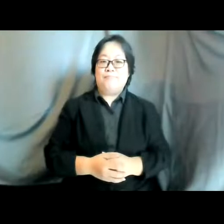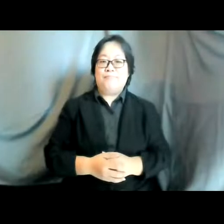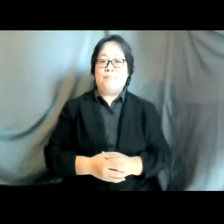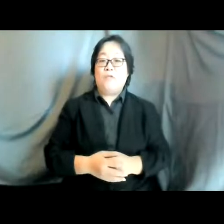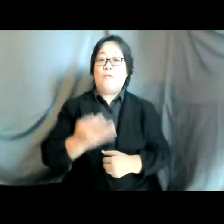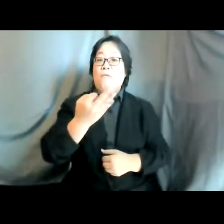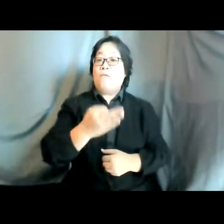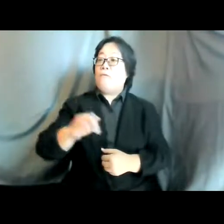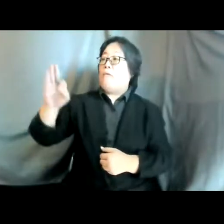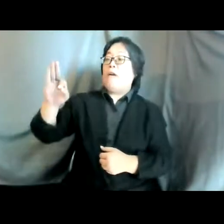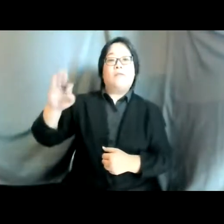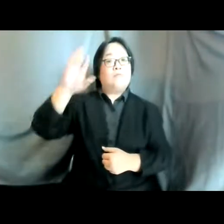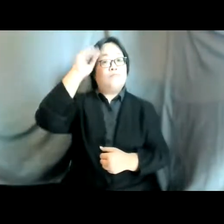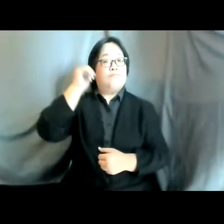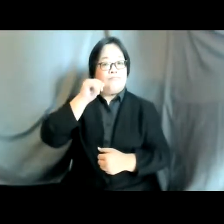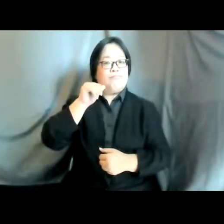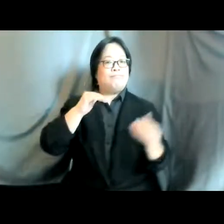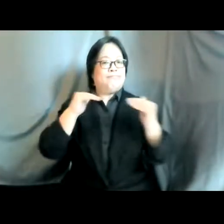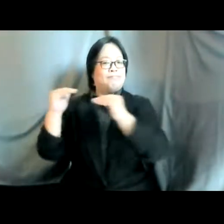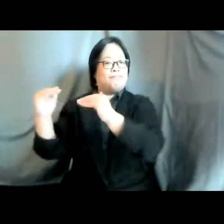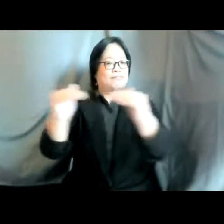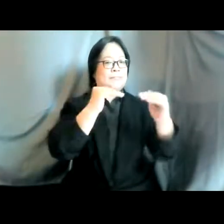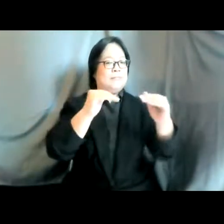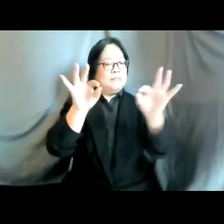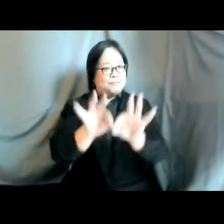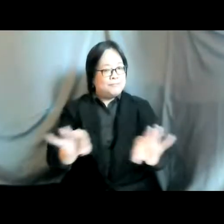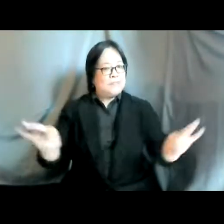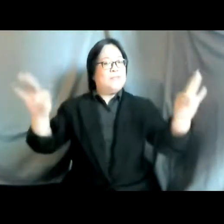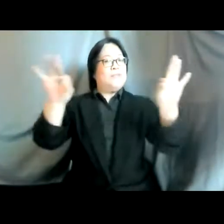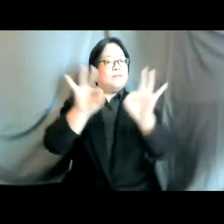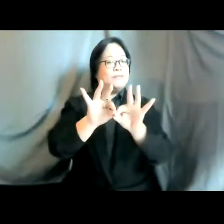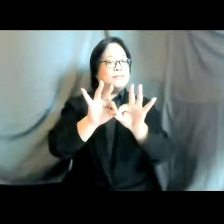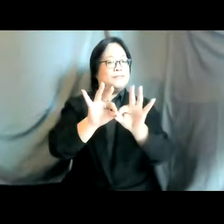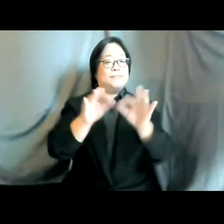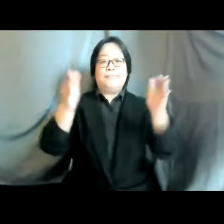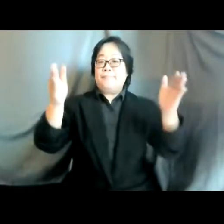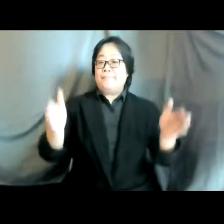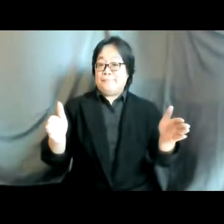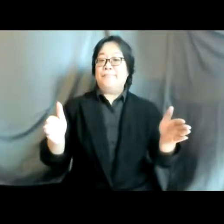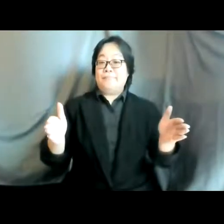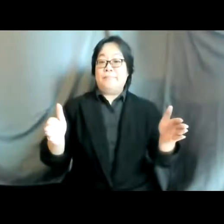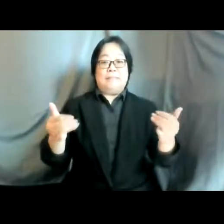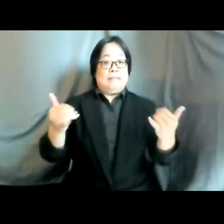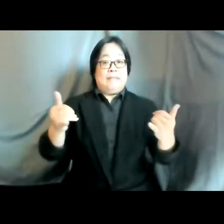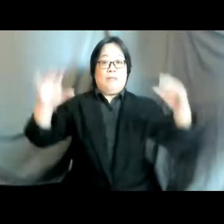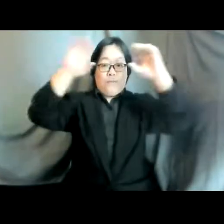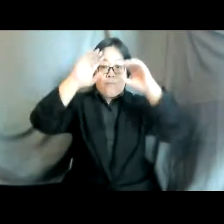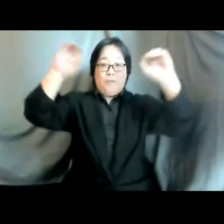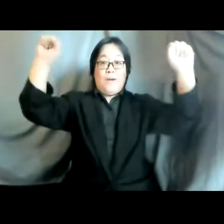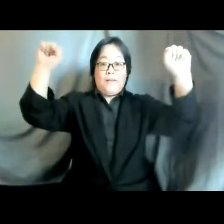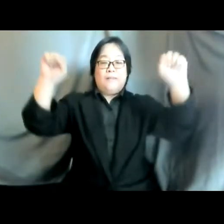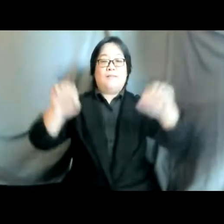gender a equality it's national priority for the duration of the term of the current president starting in